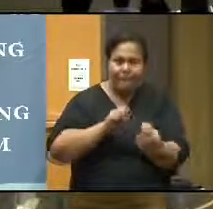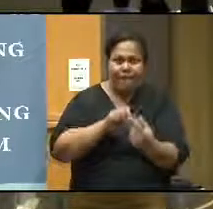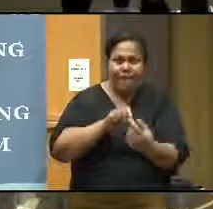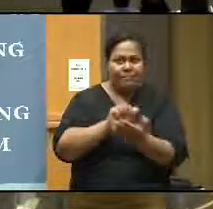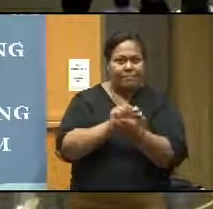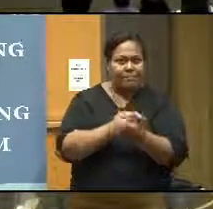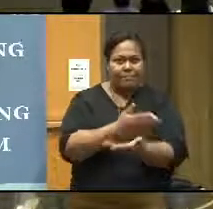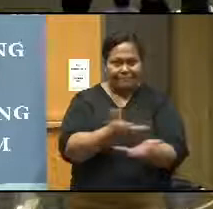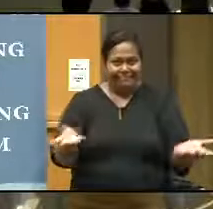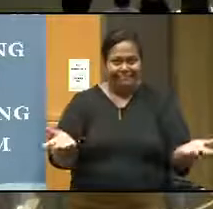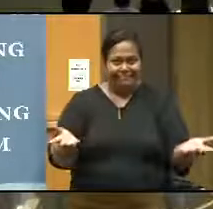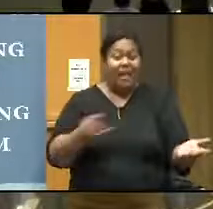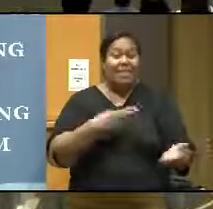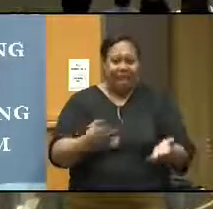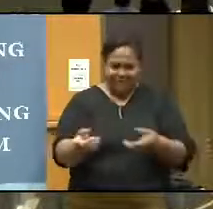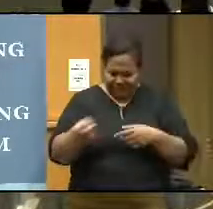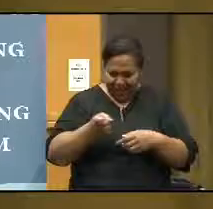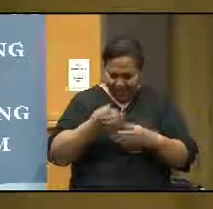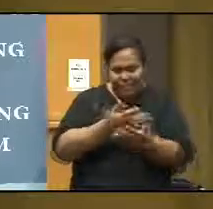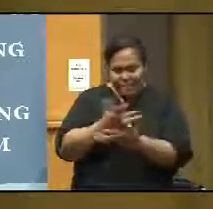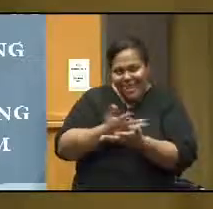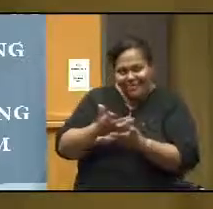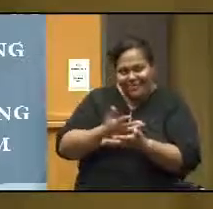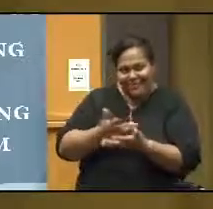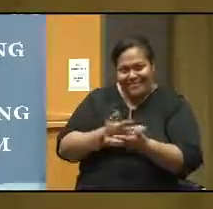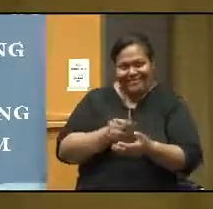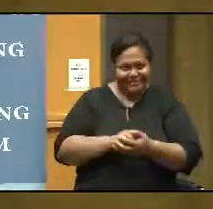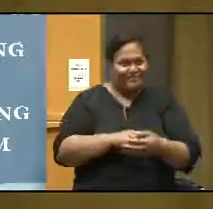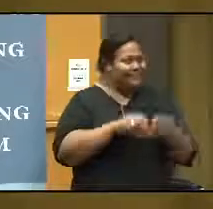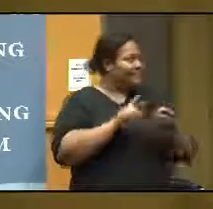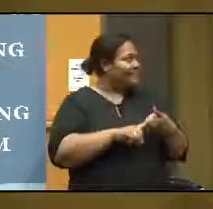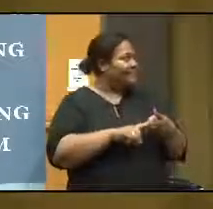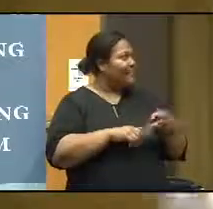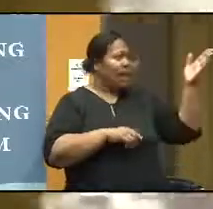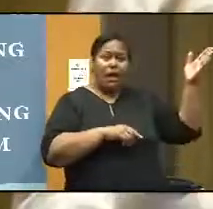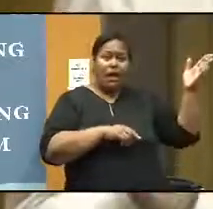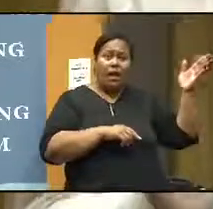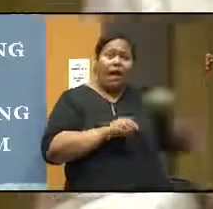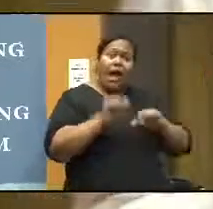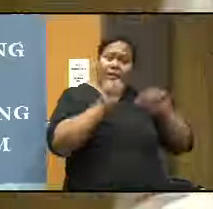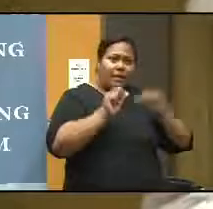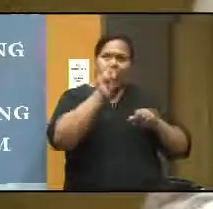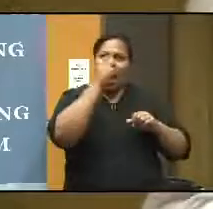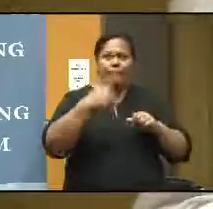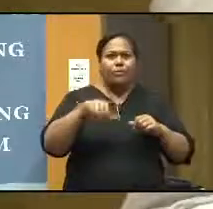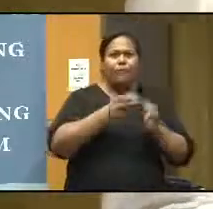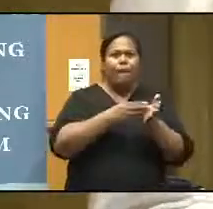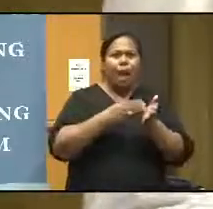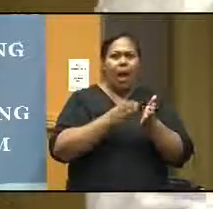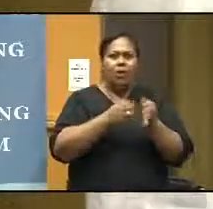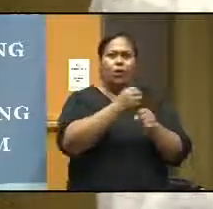the discussion. Okay? By definition, the formative assessment cannot be used for grading here. All right?